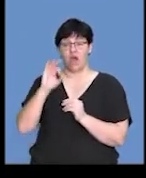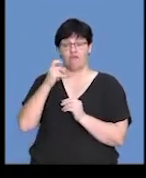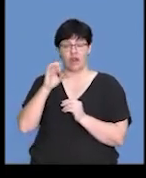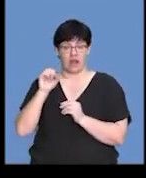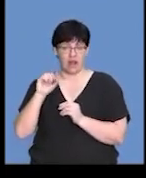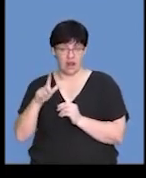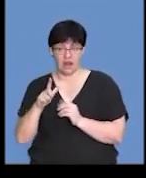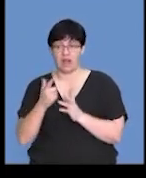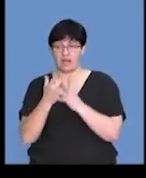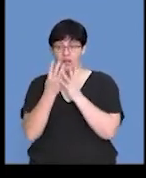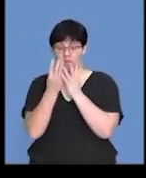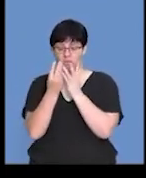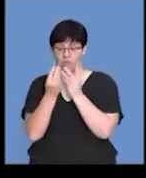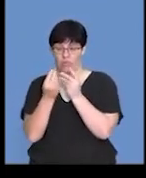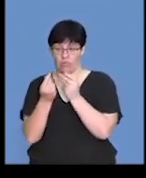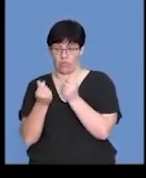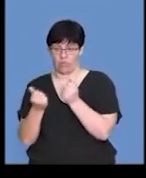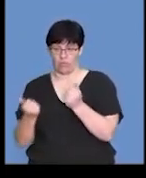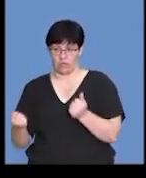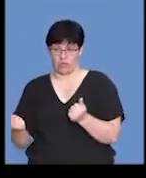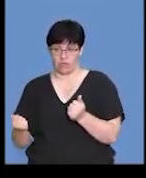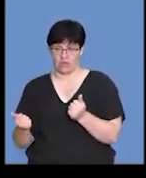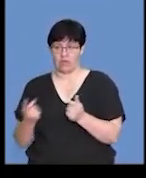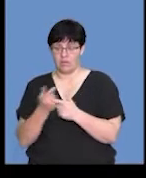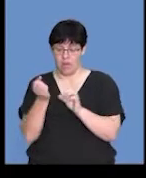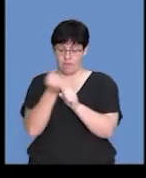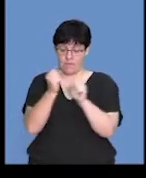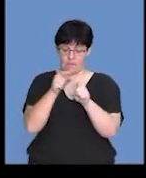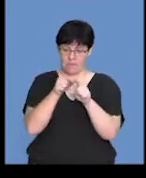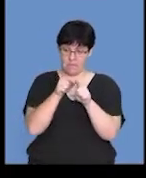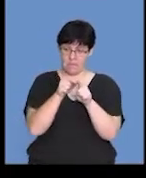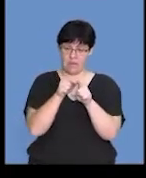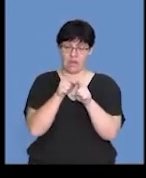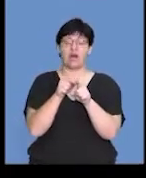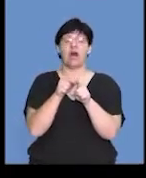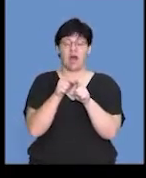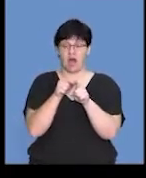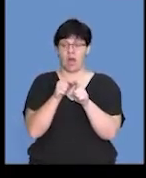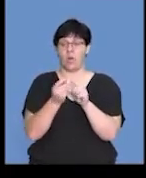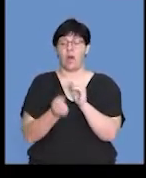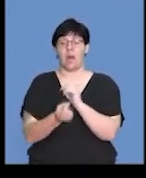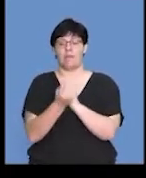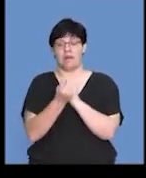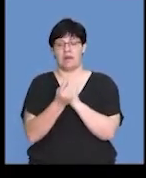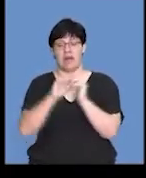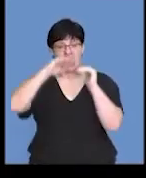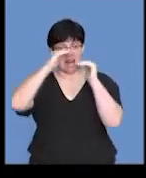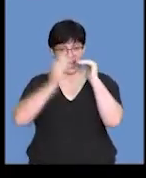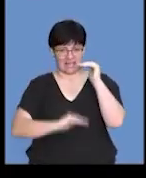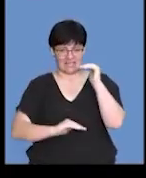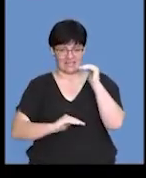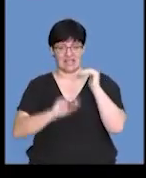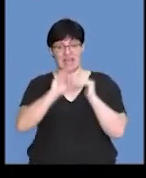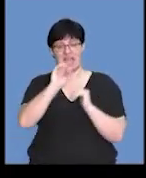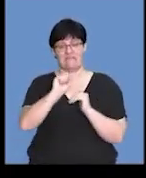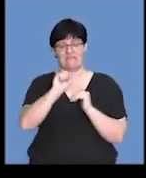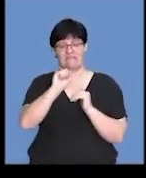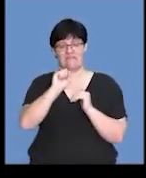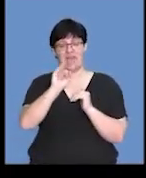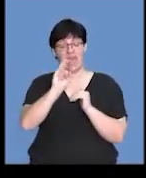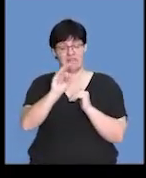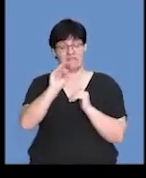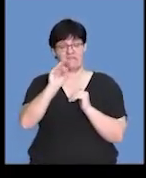now degenerates. And it is this rupturing of the graphene follicle that causes a decrease in the level of FSH.